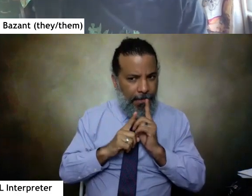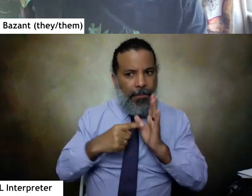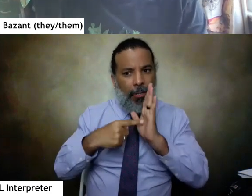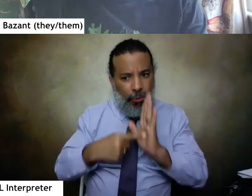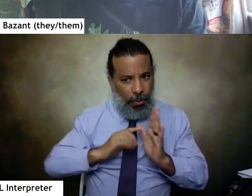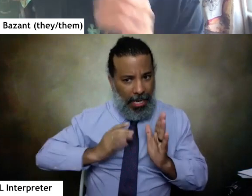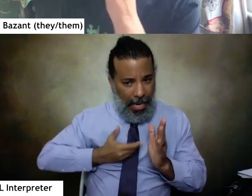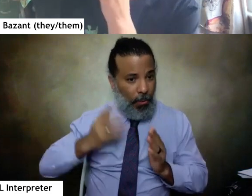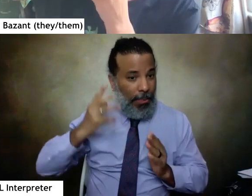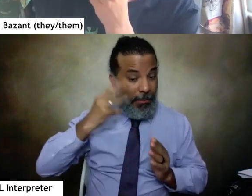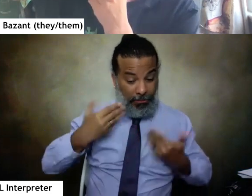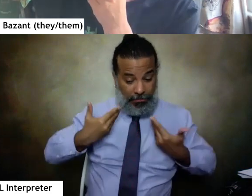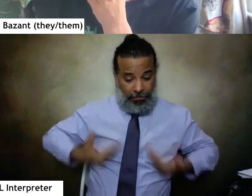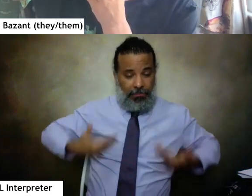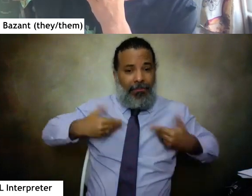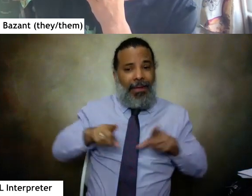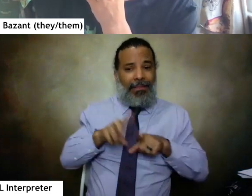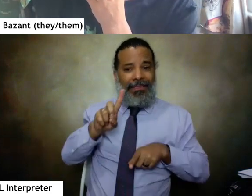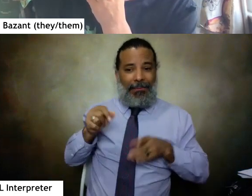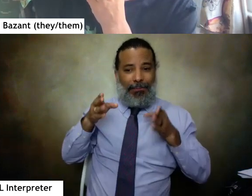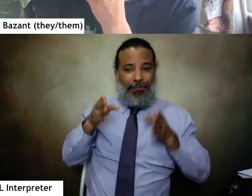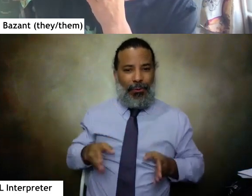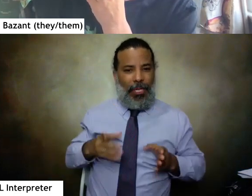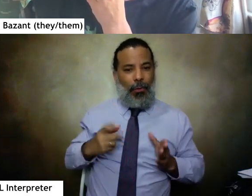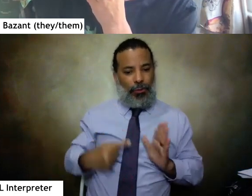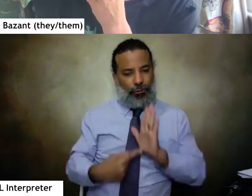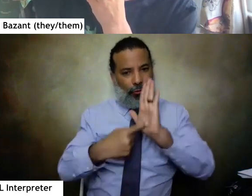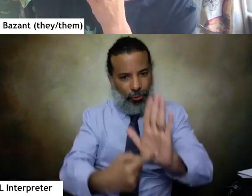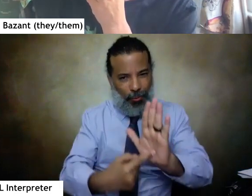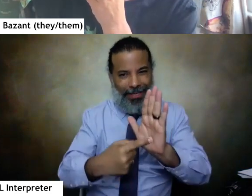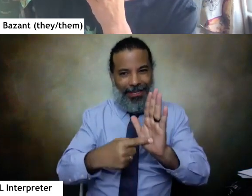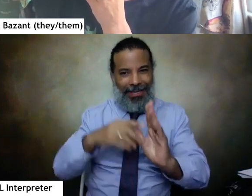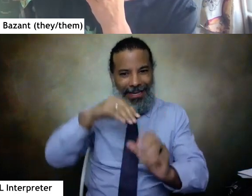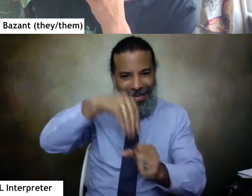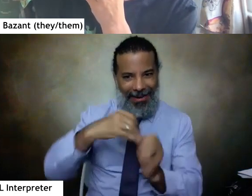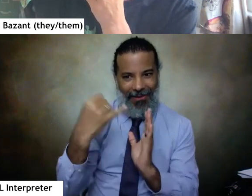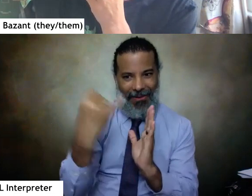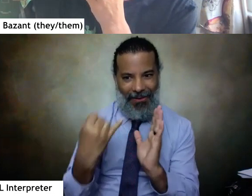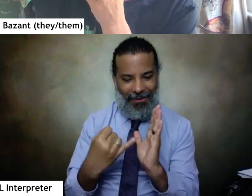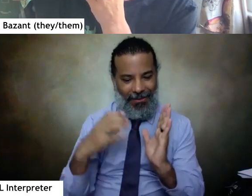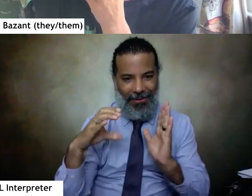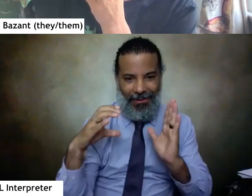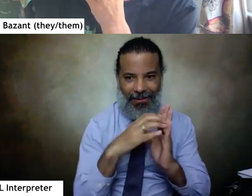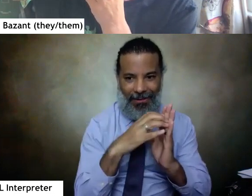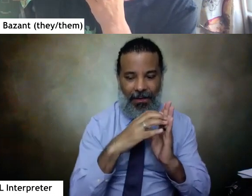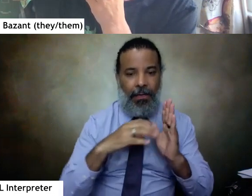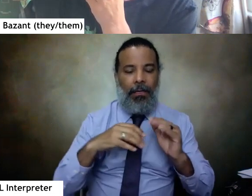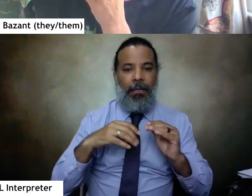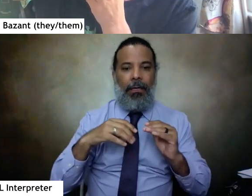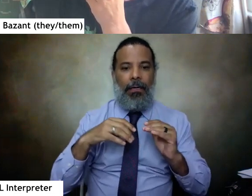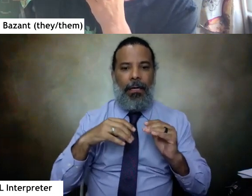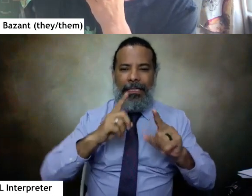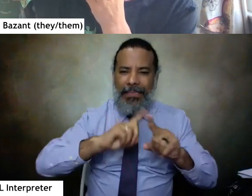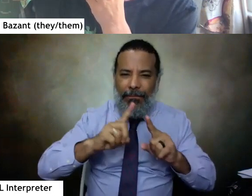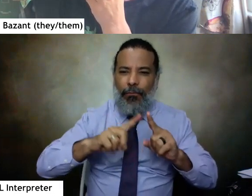experiences as disabled people on the page and showing us in many